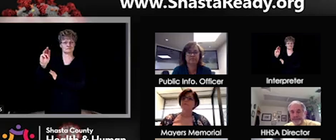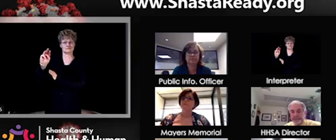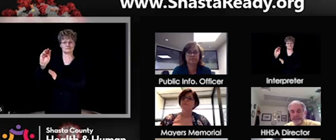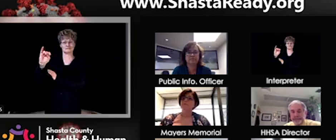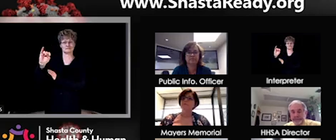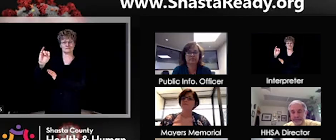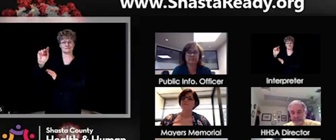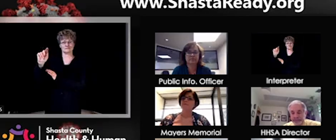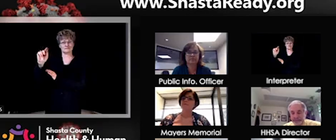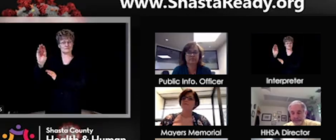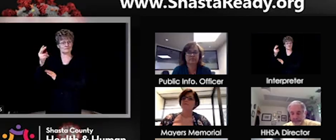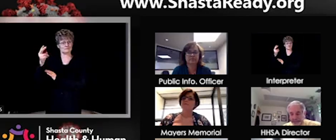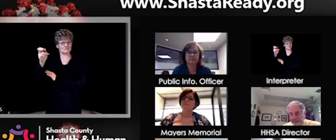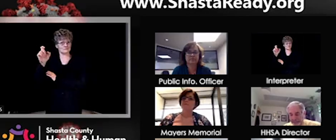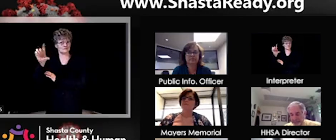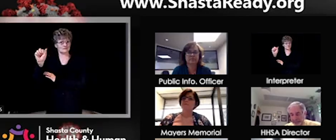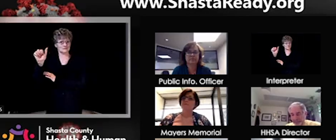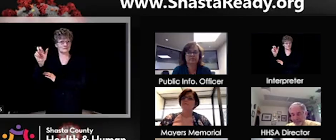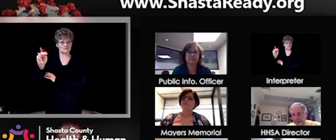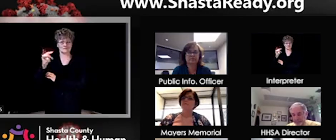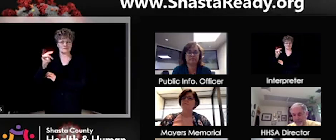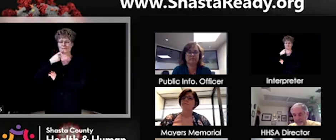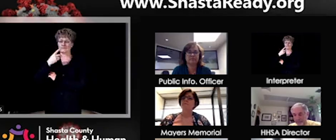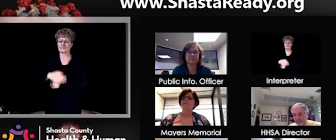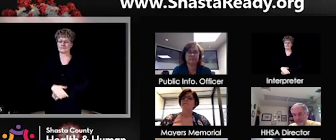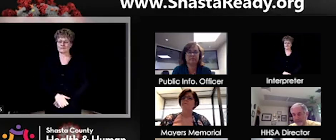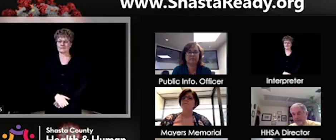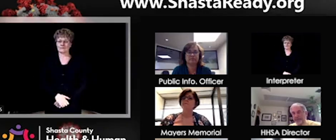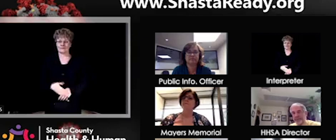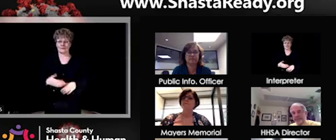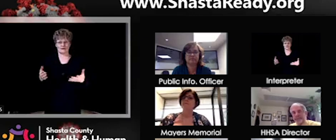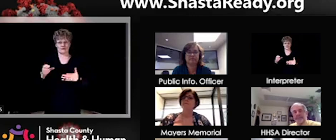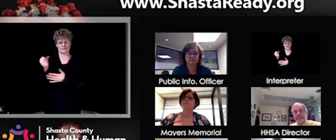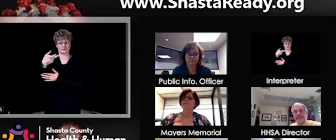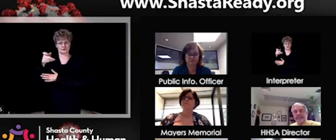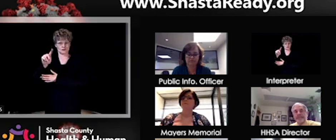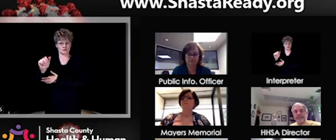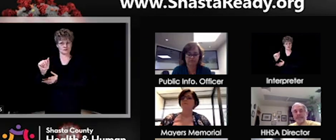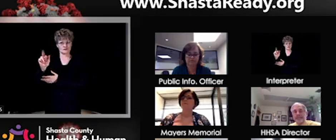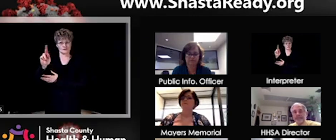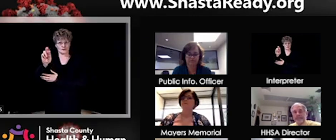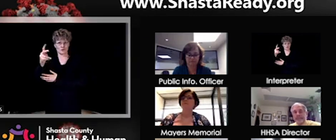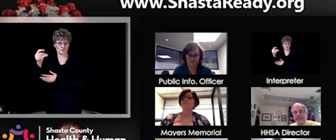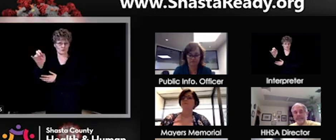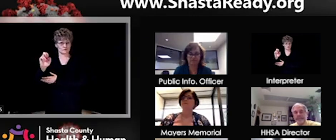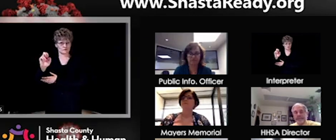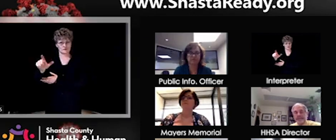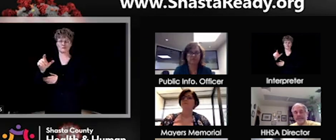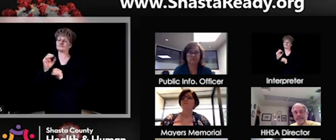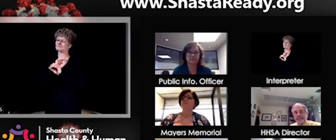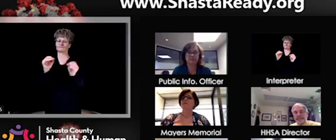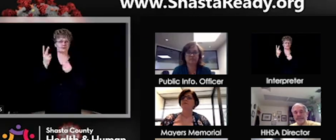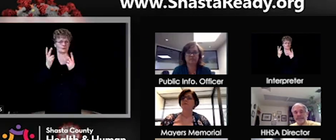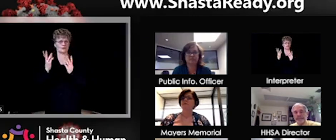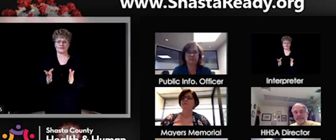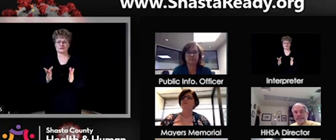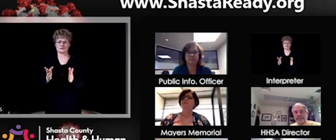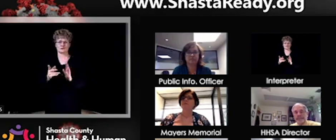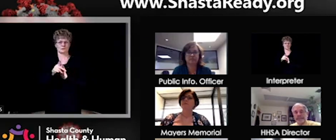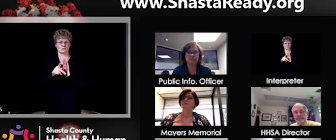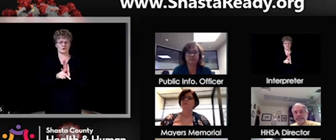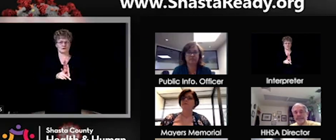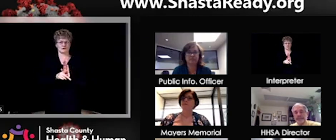uh, patients only, uh, with us here at Shasta Regional, we still have to, uh, visit policy except for end of life, uh,